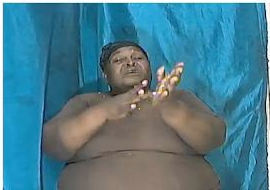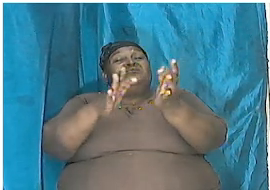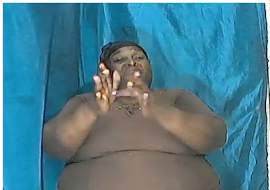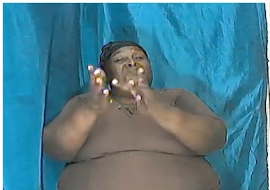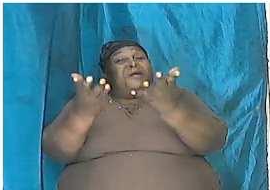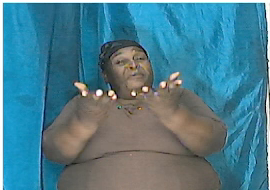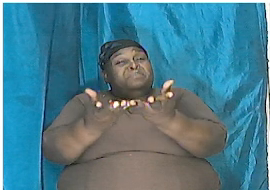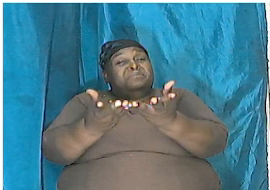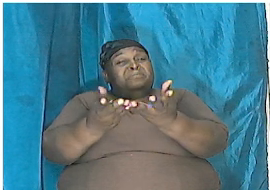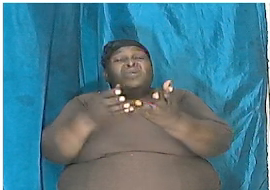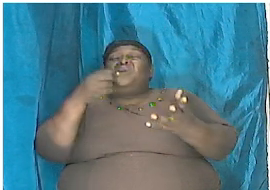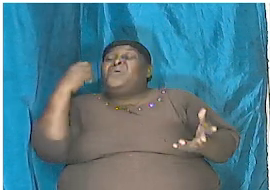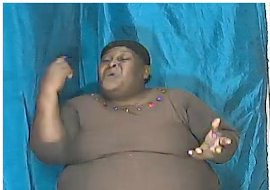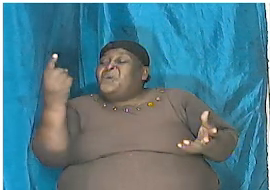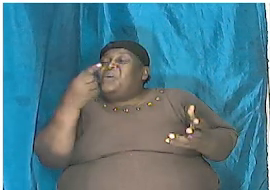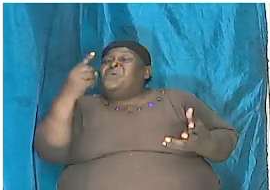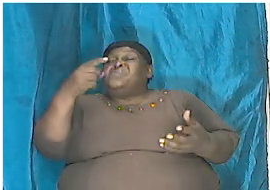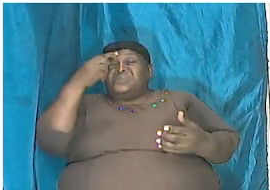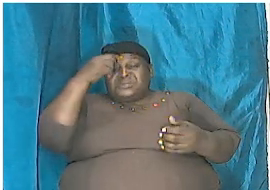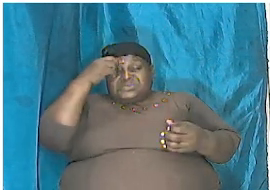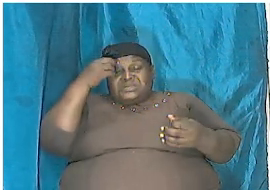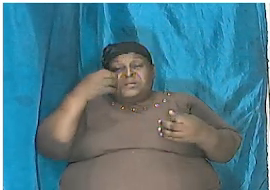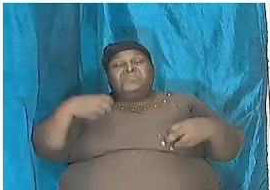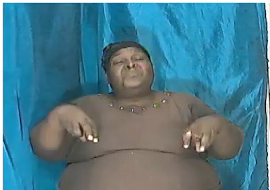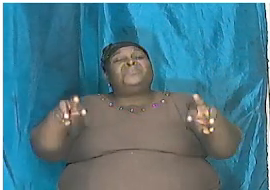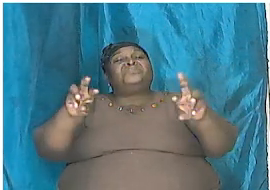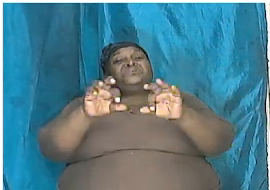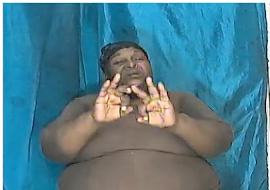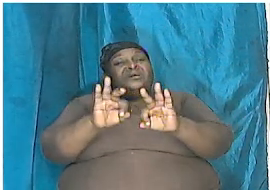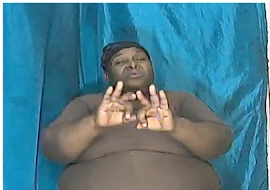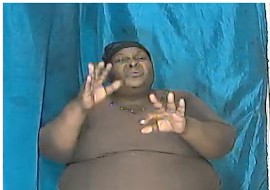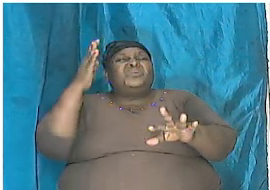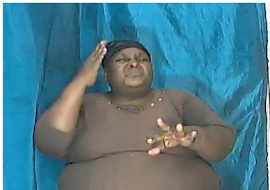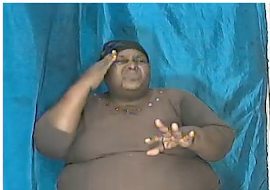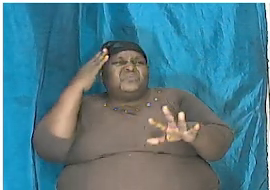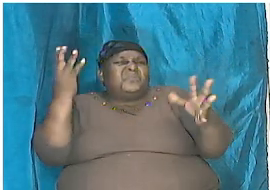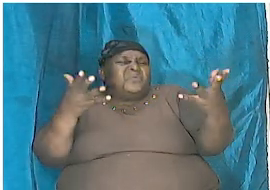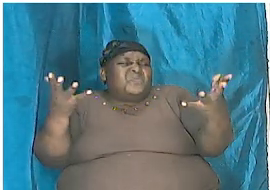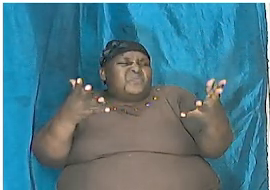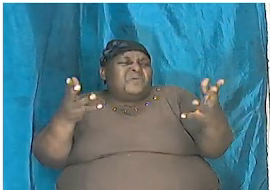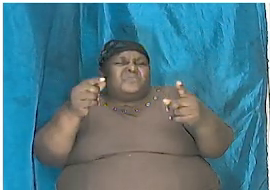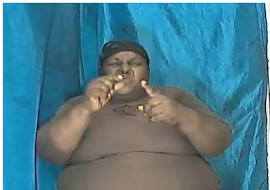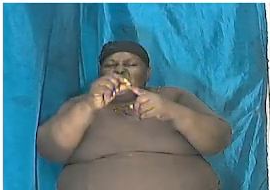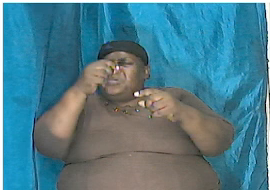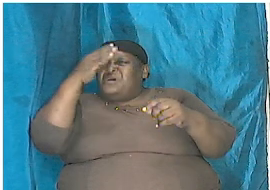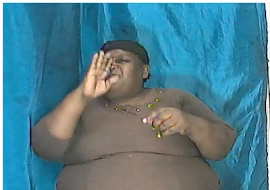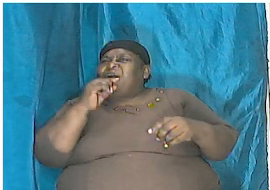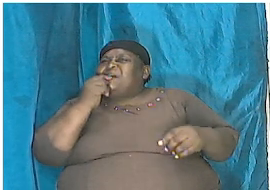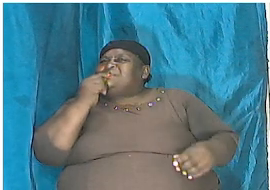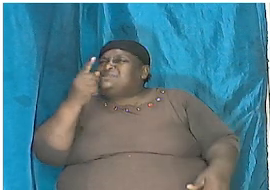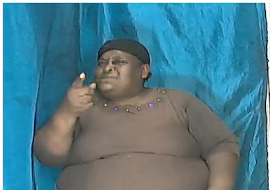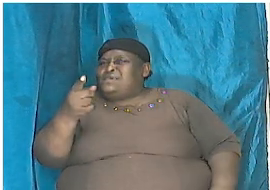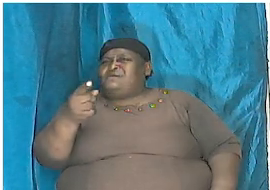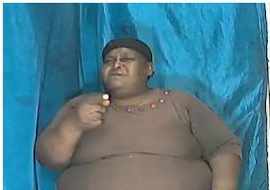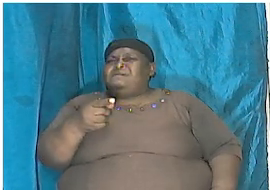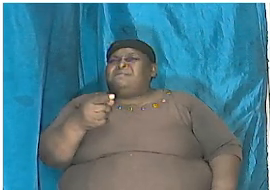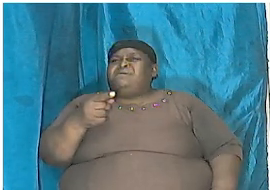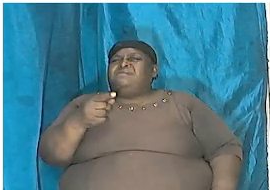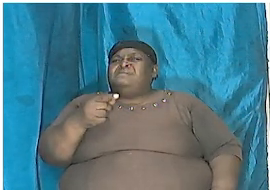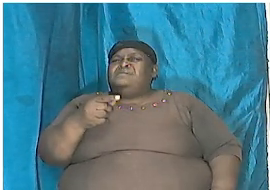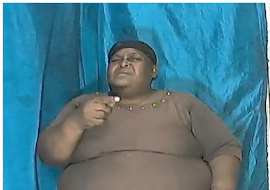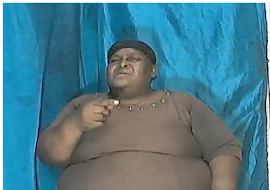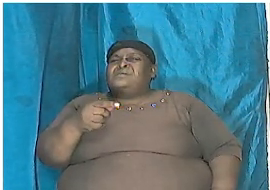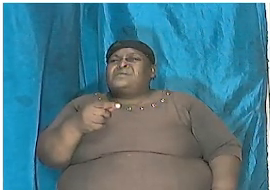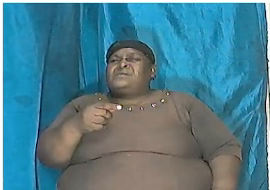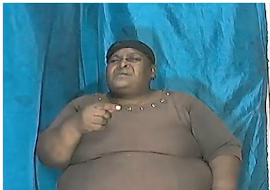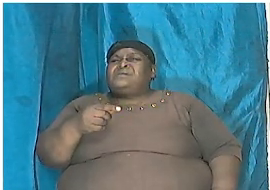always important for us to know what the scripture says because I'm saying all this and I'm using this so that we can live it in our minds